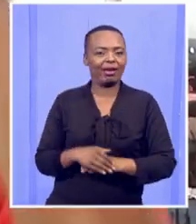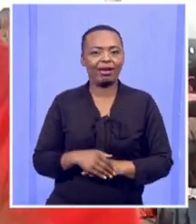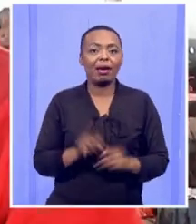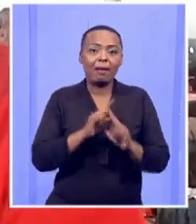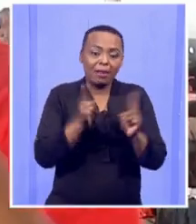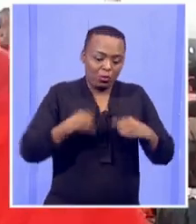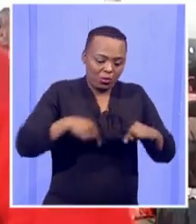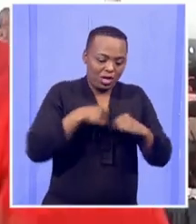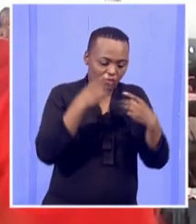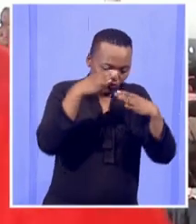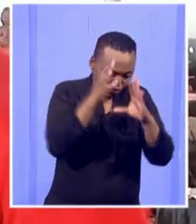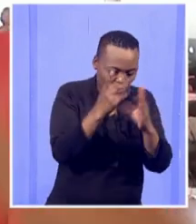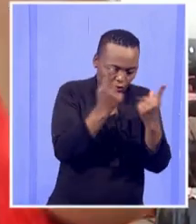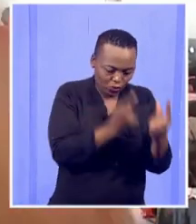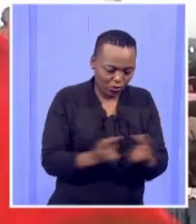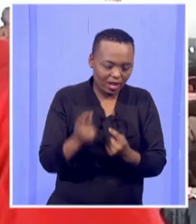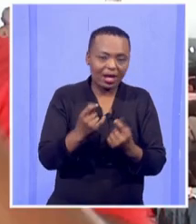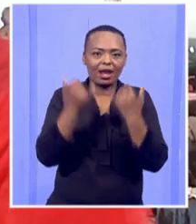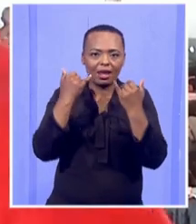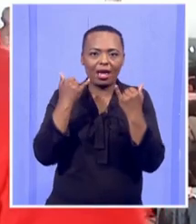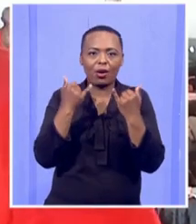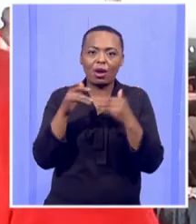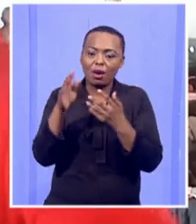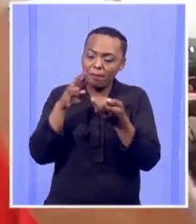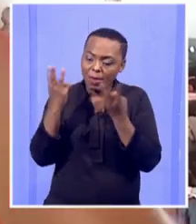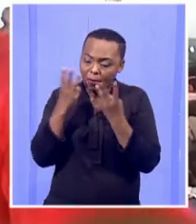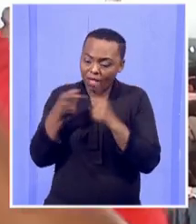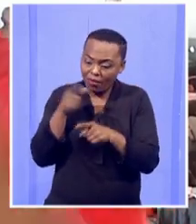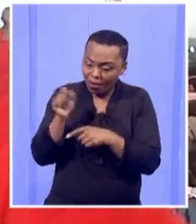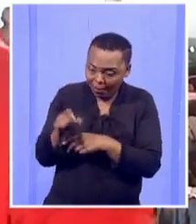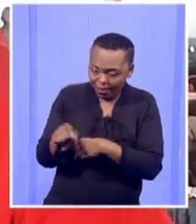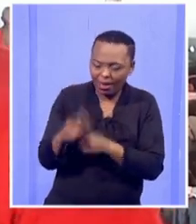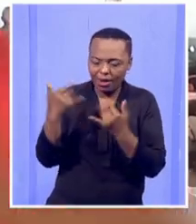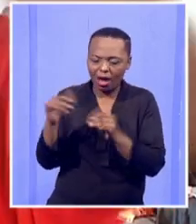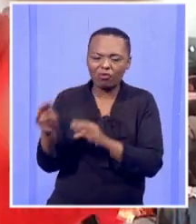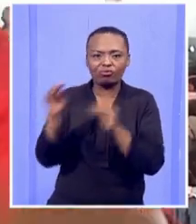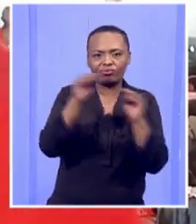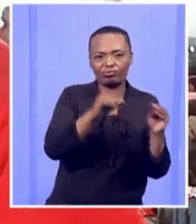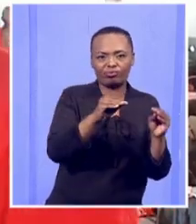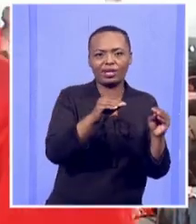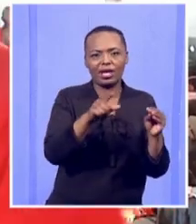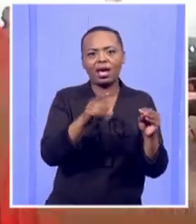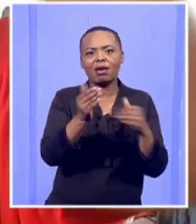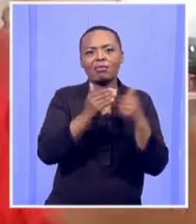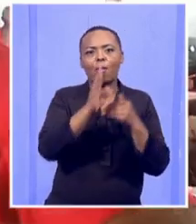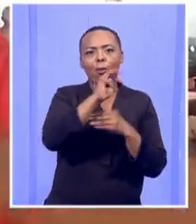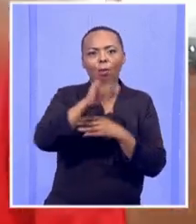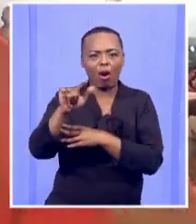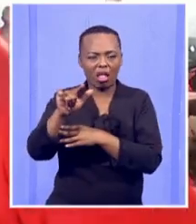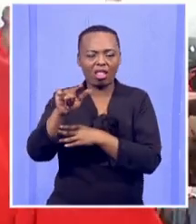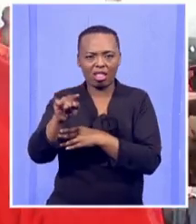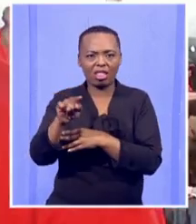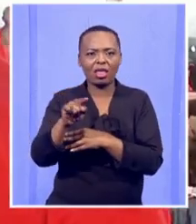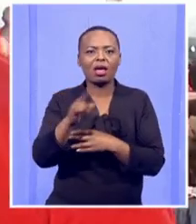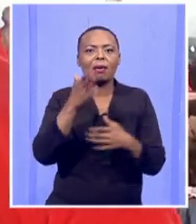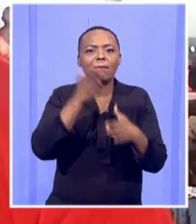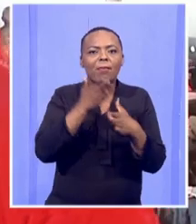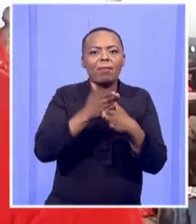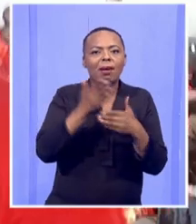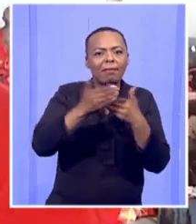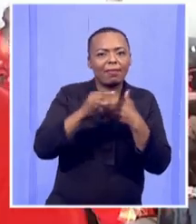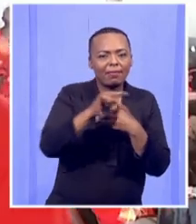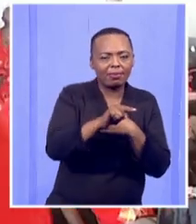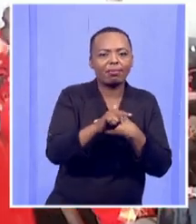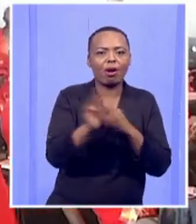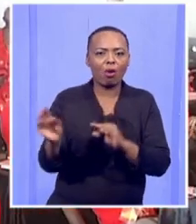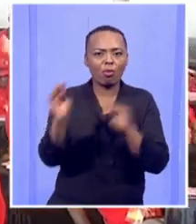We will begin to take our people right at the center of the towns. That's where they belong, next to malls, next to where they are working, next to a working